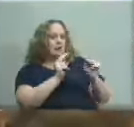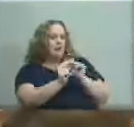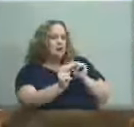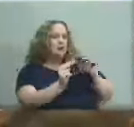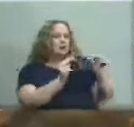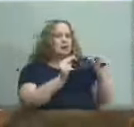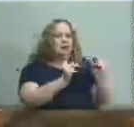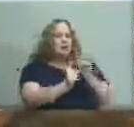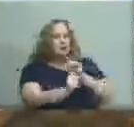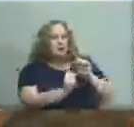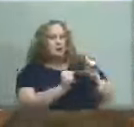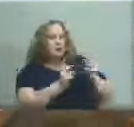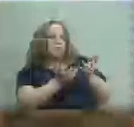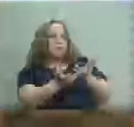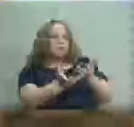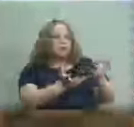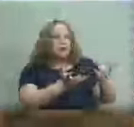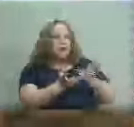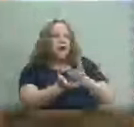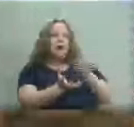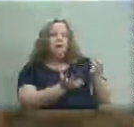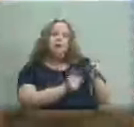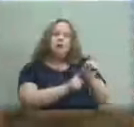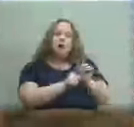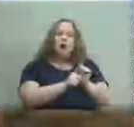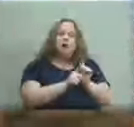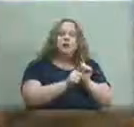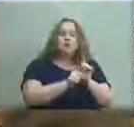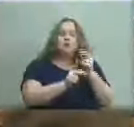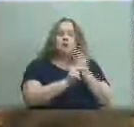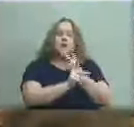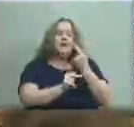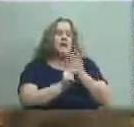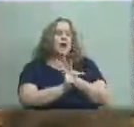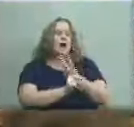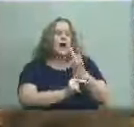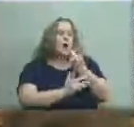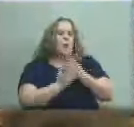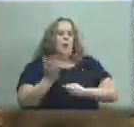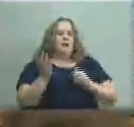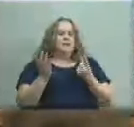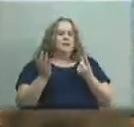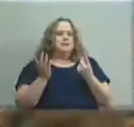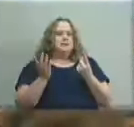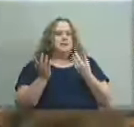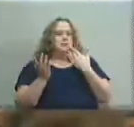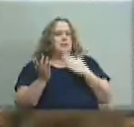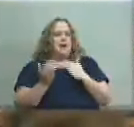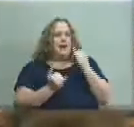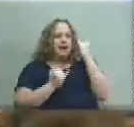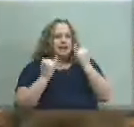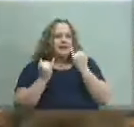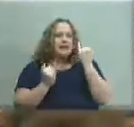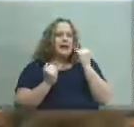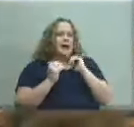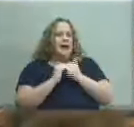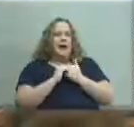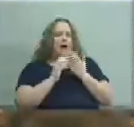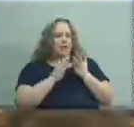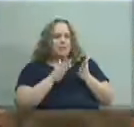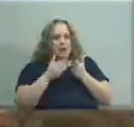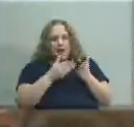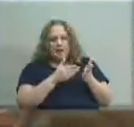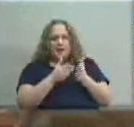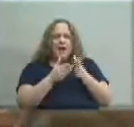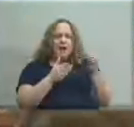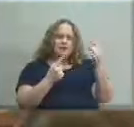held you also find out where the landmines are what the success is where where what the pathway is to uh get where you want to go when there's